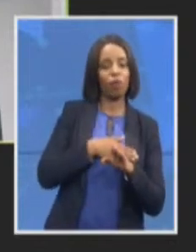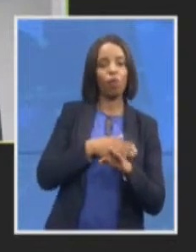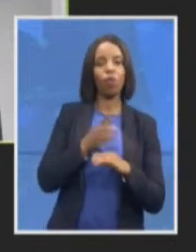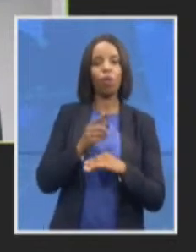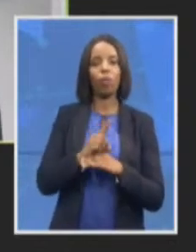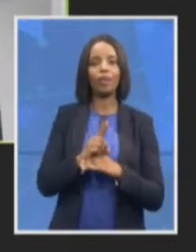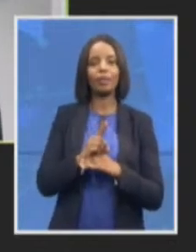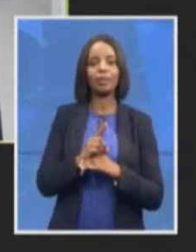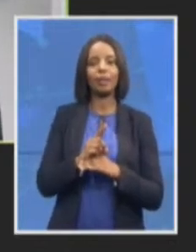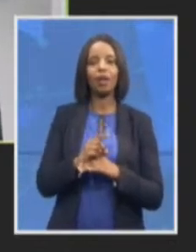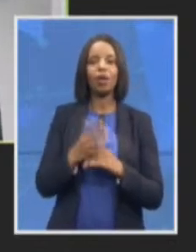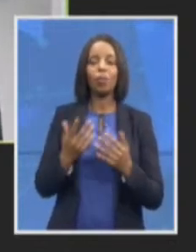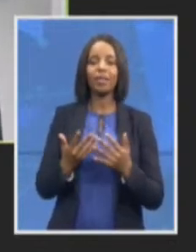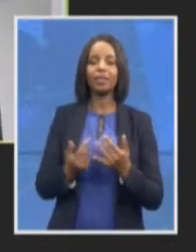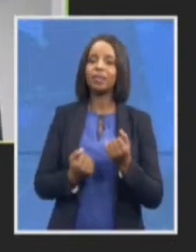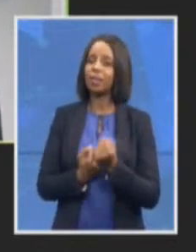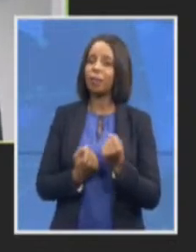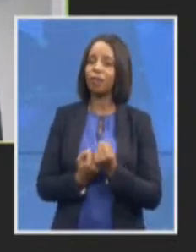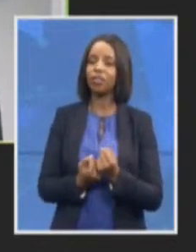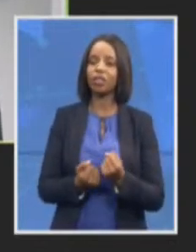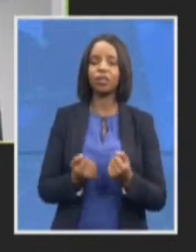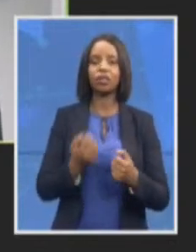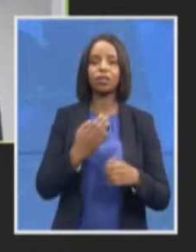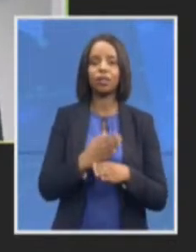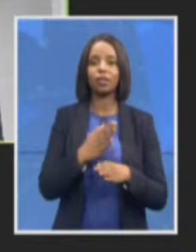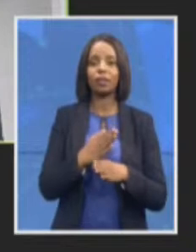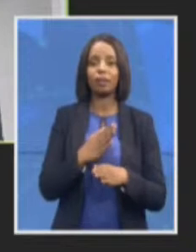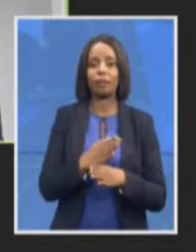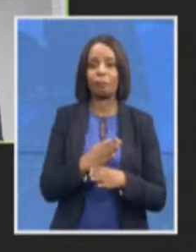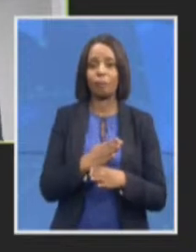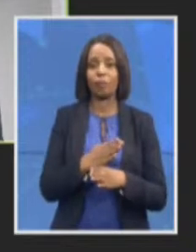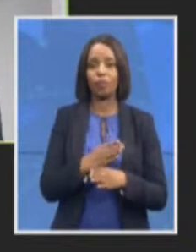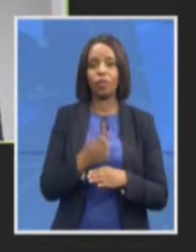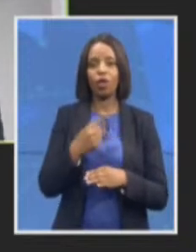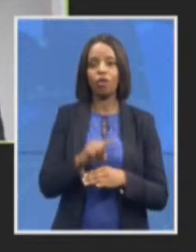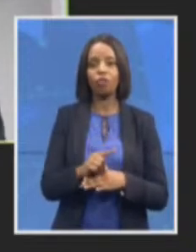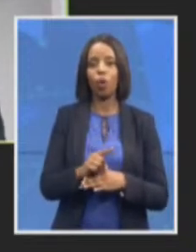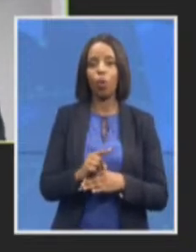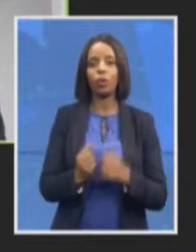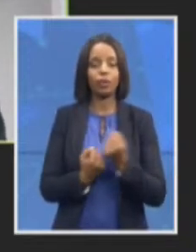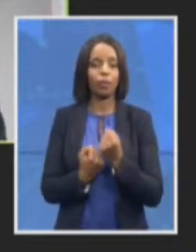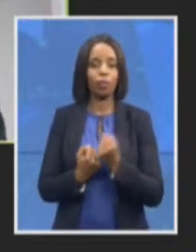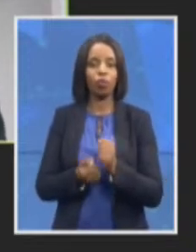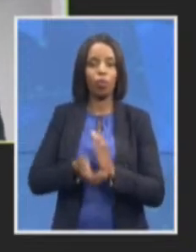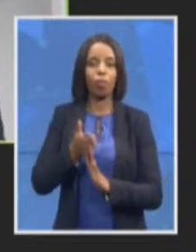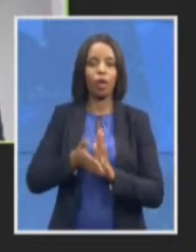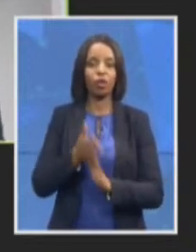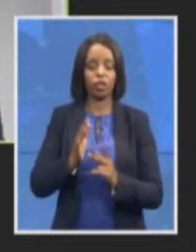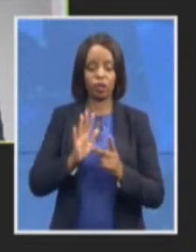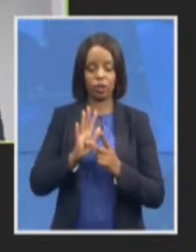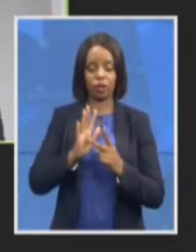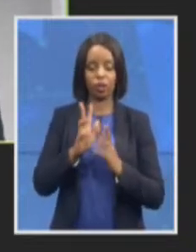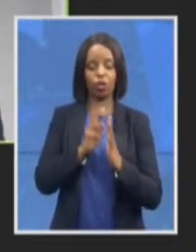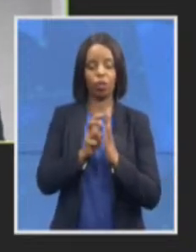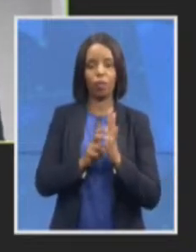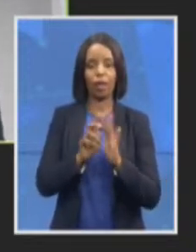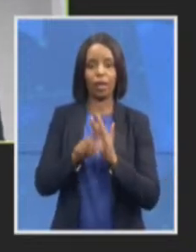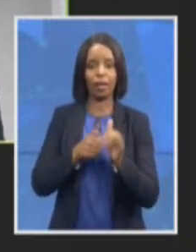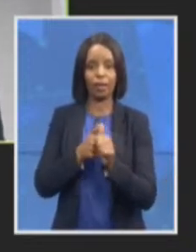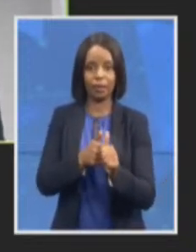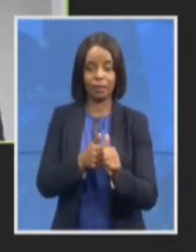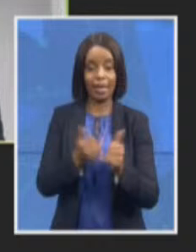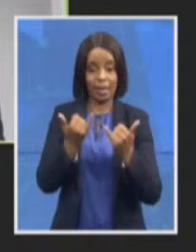for strategy operations and compliance and they are looking to see how they can support the core so that we can deliver